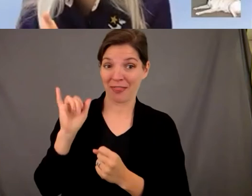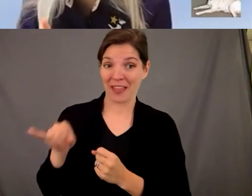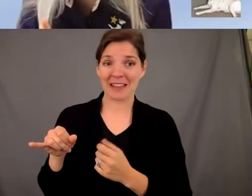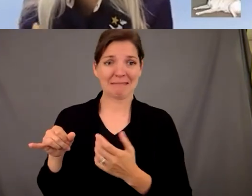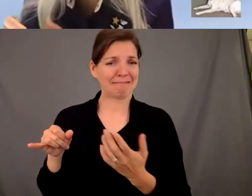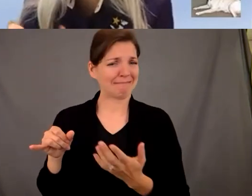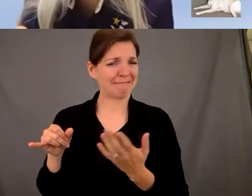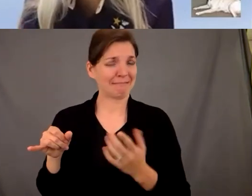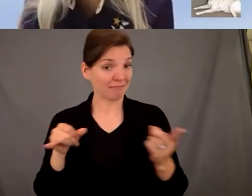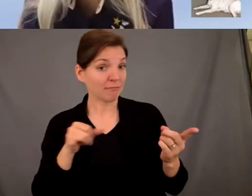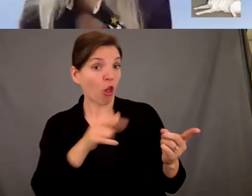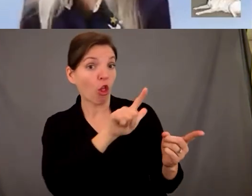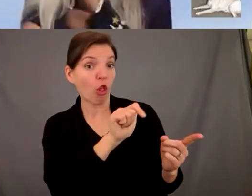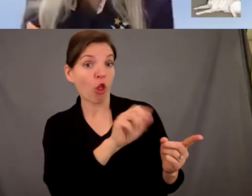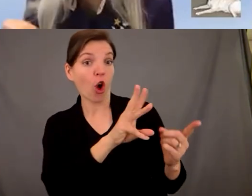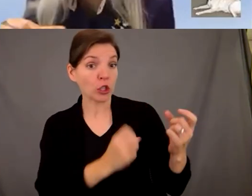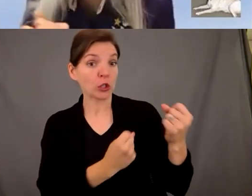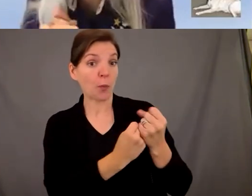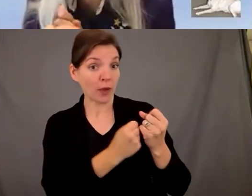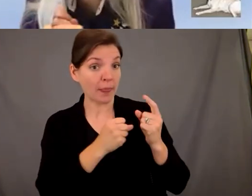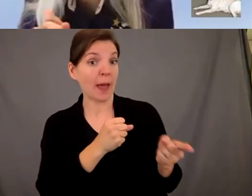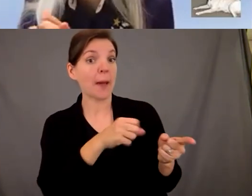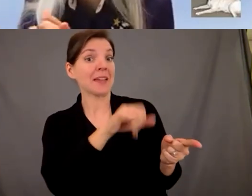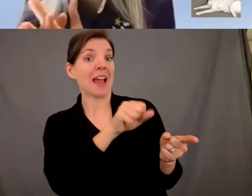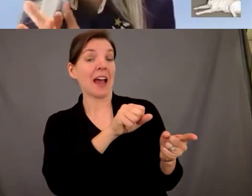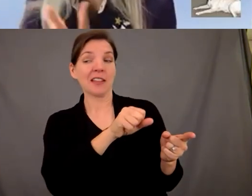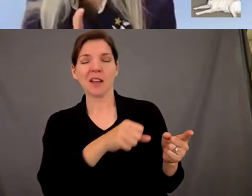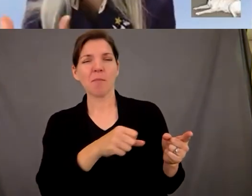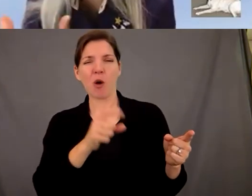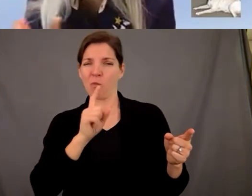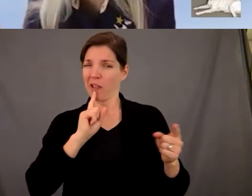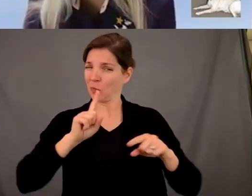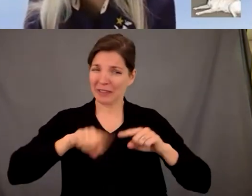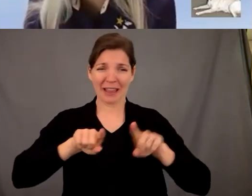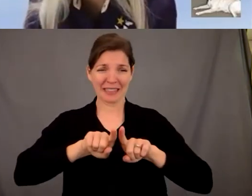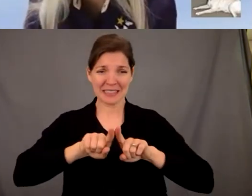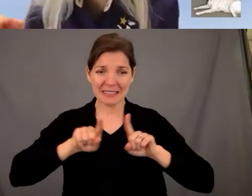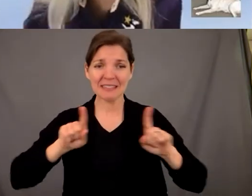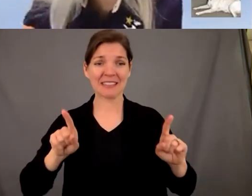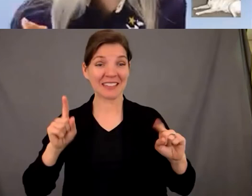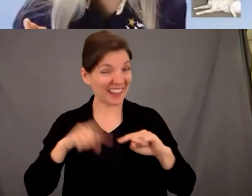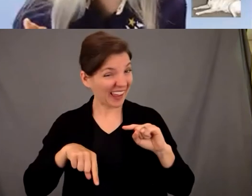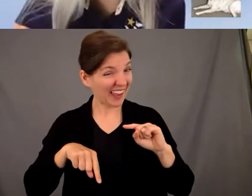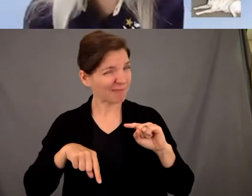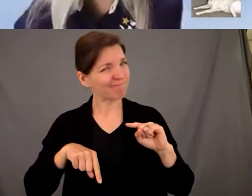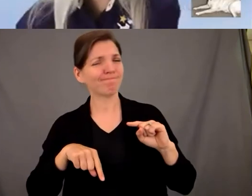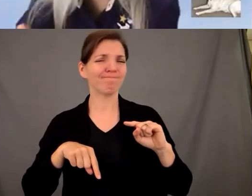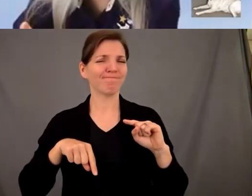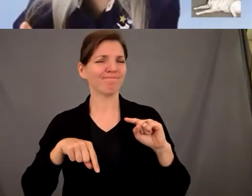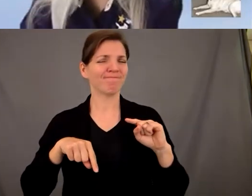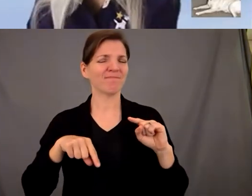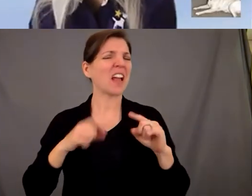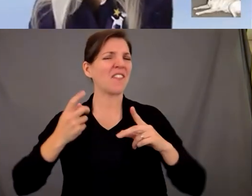not enough room for separation our typical would be to encourage them to find a way for some separation